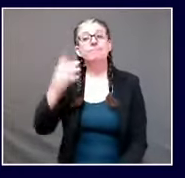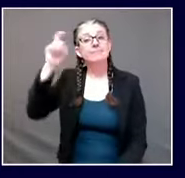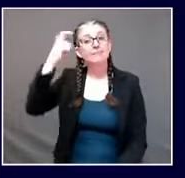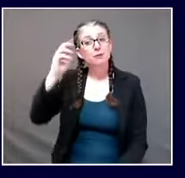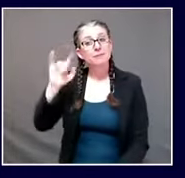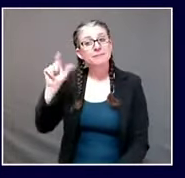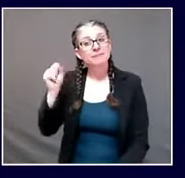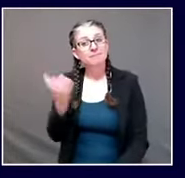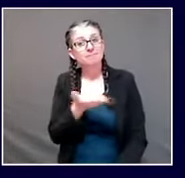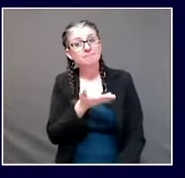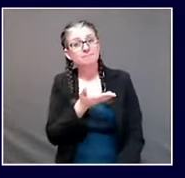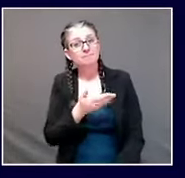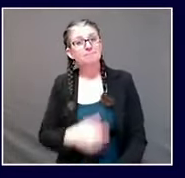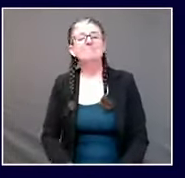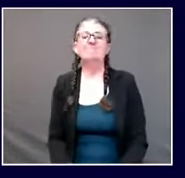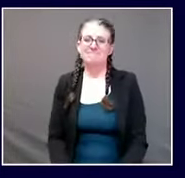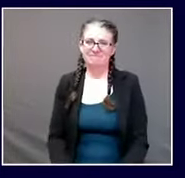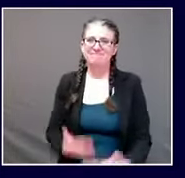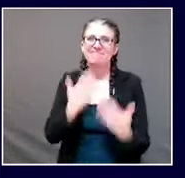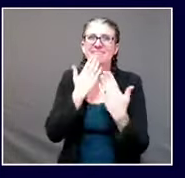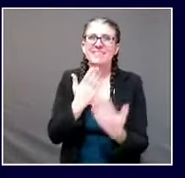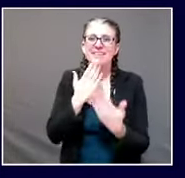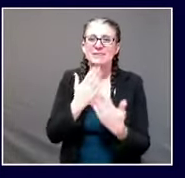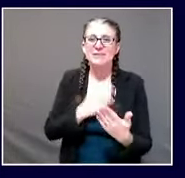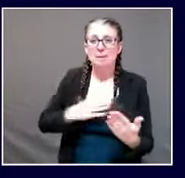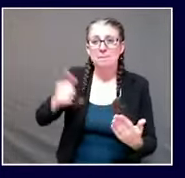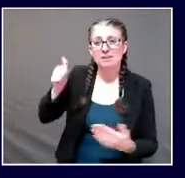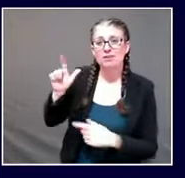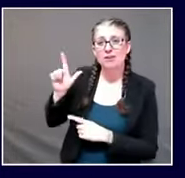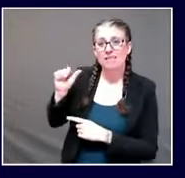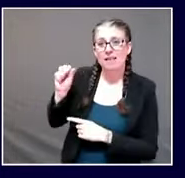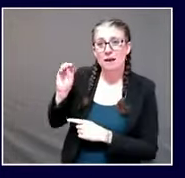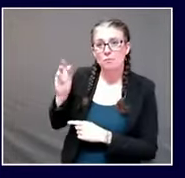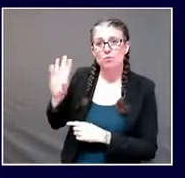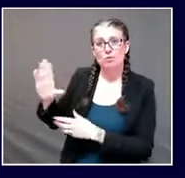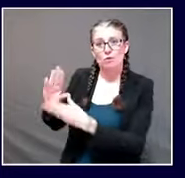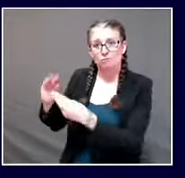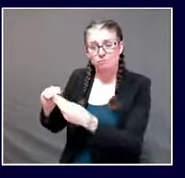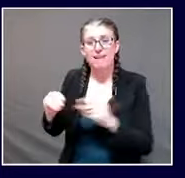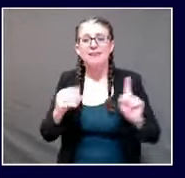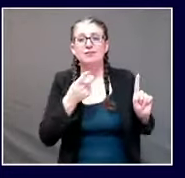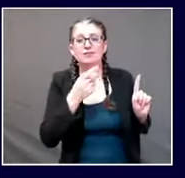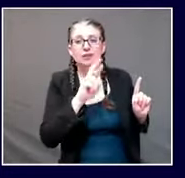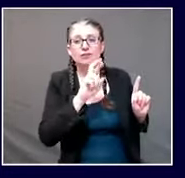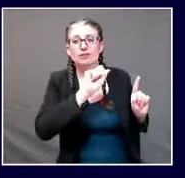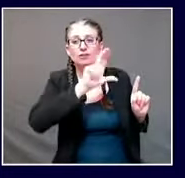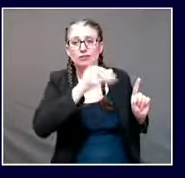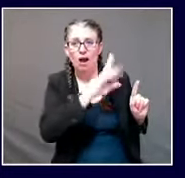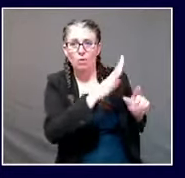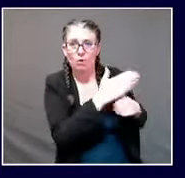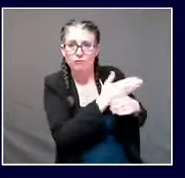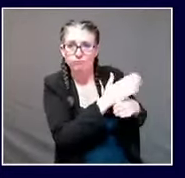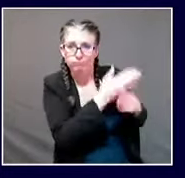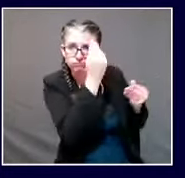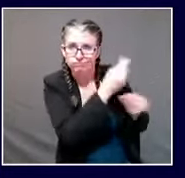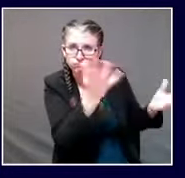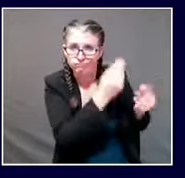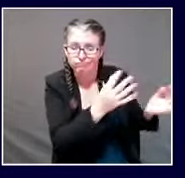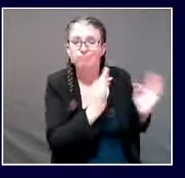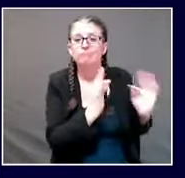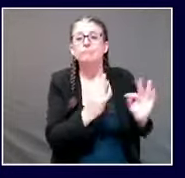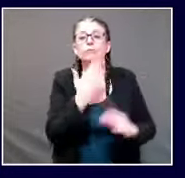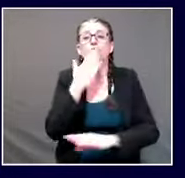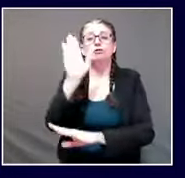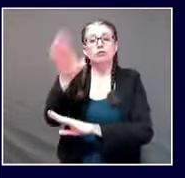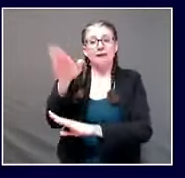Thank you, thank you, Commissioner Lambrou. Thank you, Dr. Shah. Good afternoon, everyone. Today